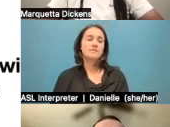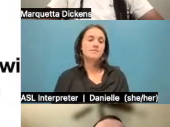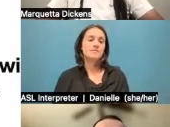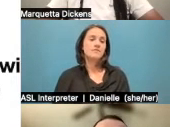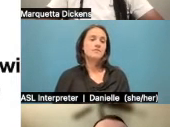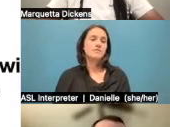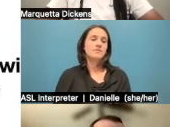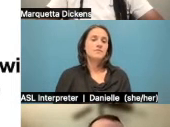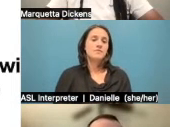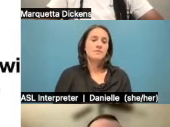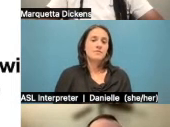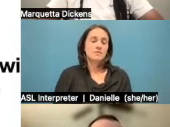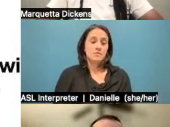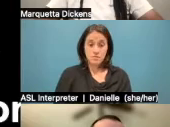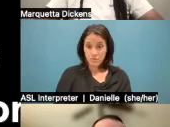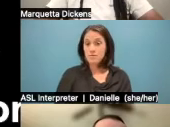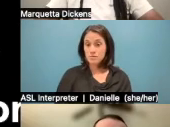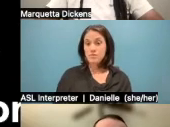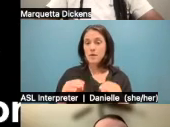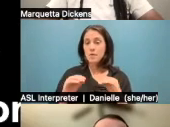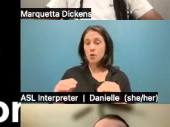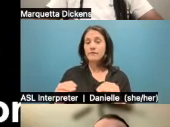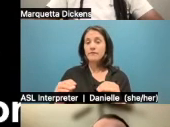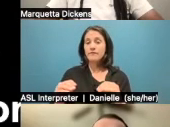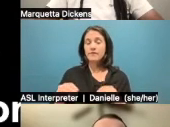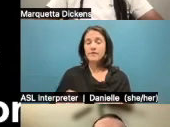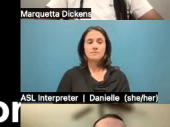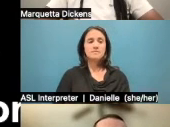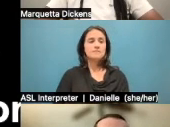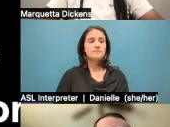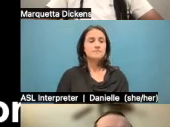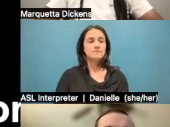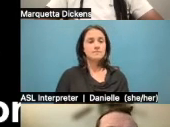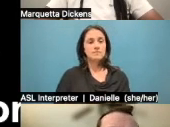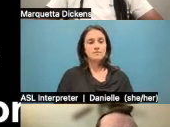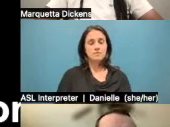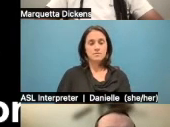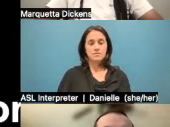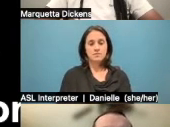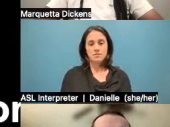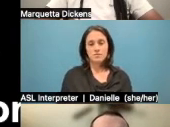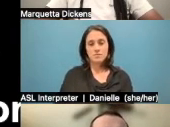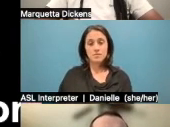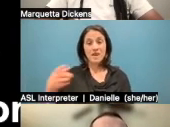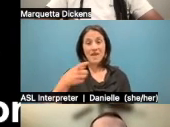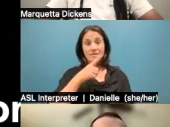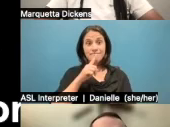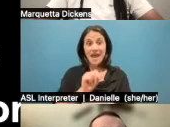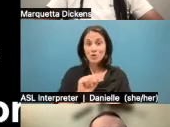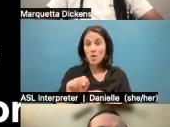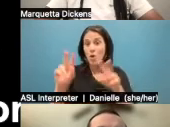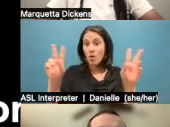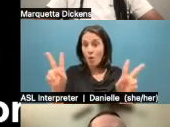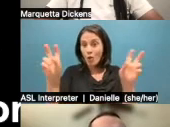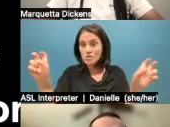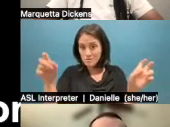Yeah, we can move to the next slide. You know, this is actually just a quote from the story